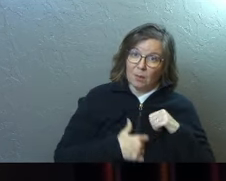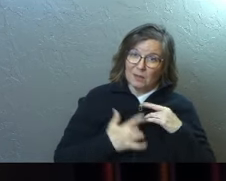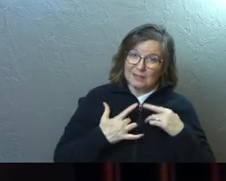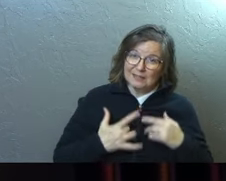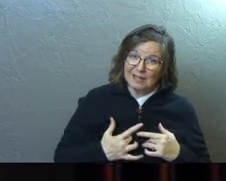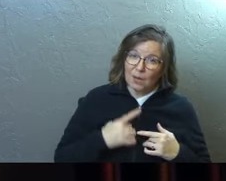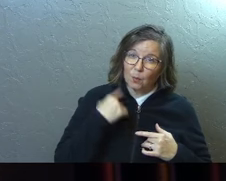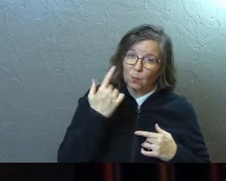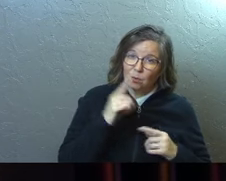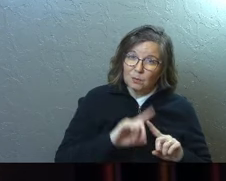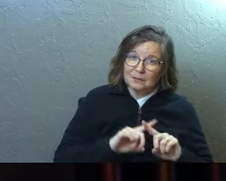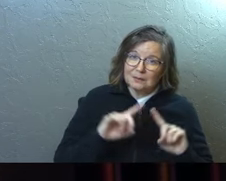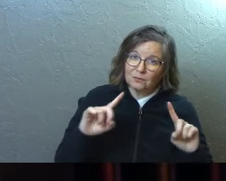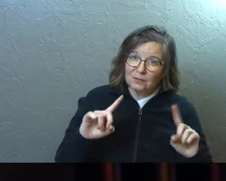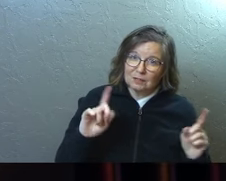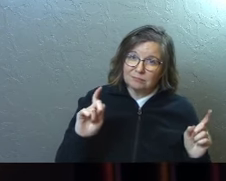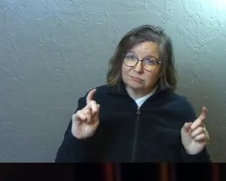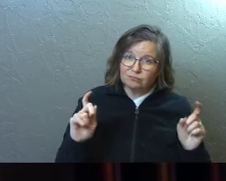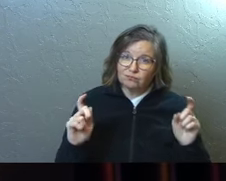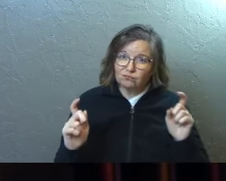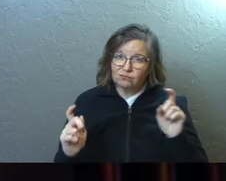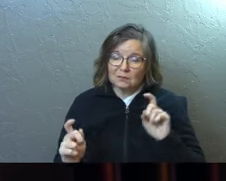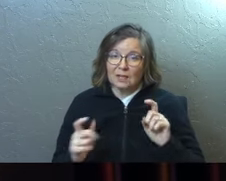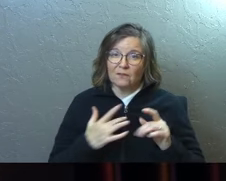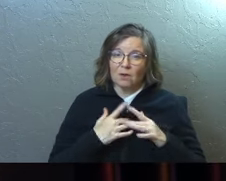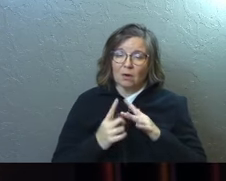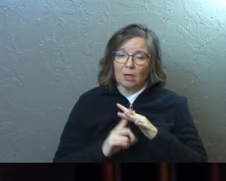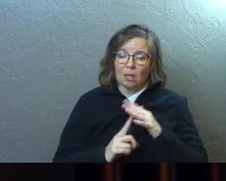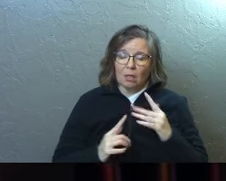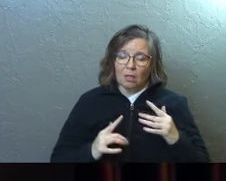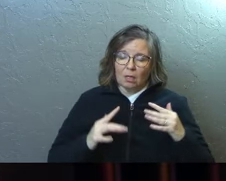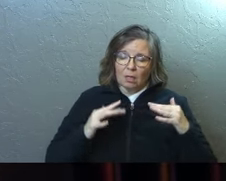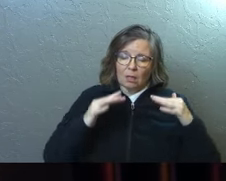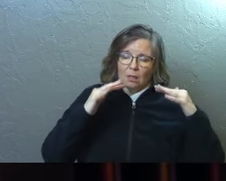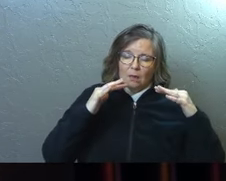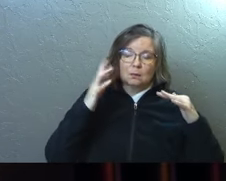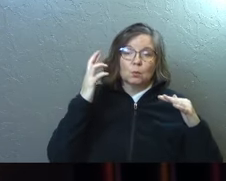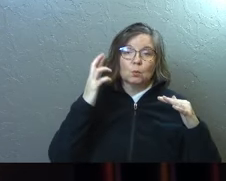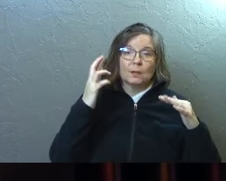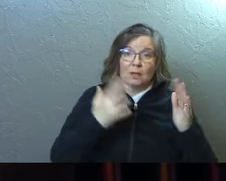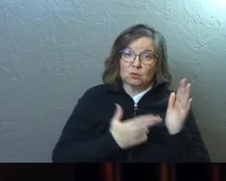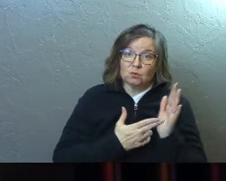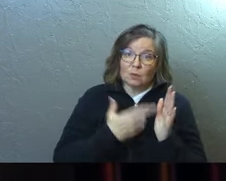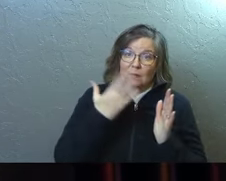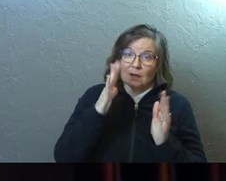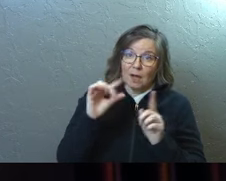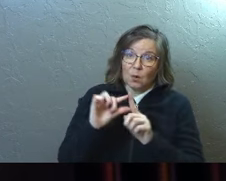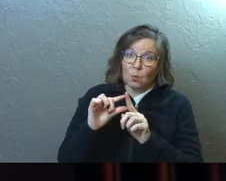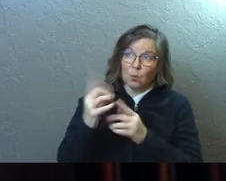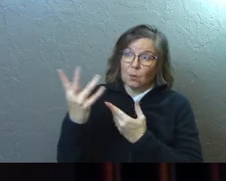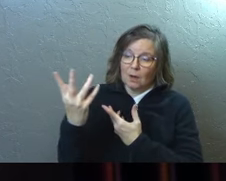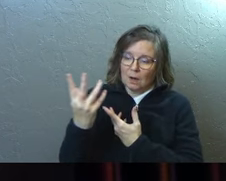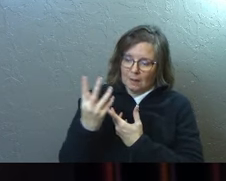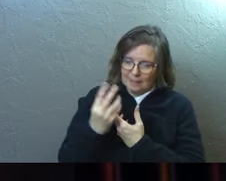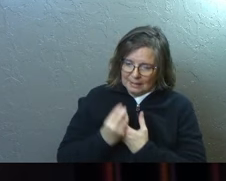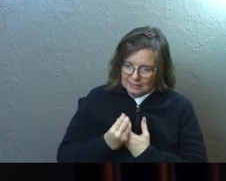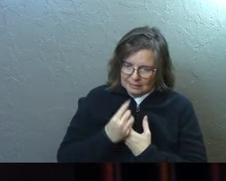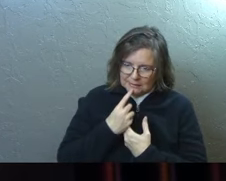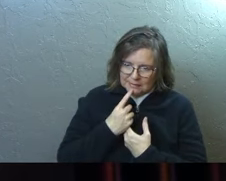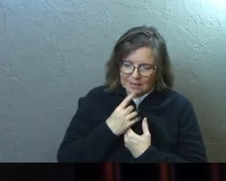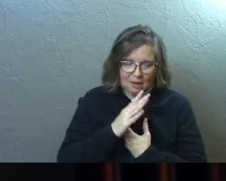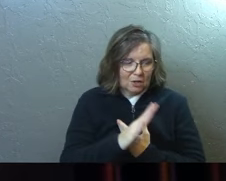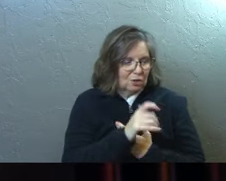Those of you that are drowning and sinking in your despair, just realize the truth of God's Word would come in and say,